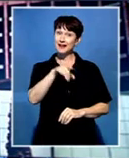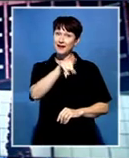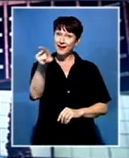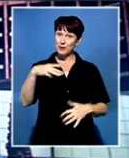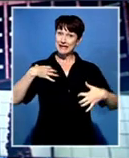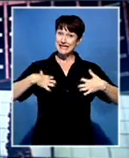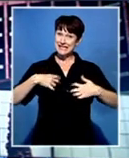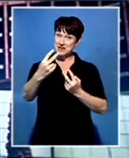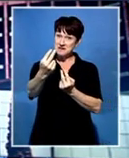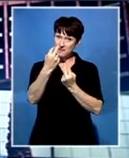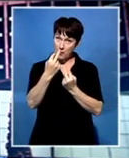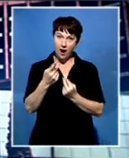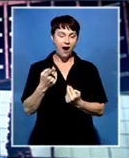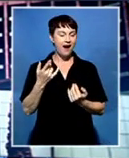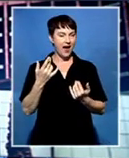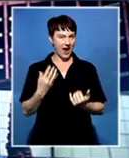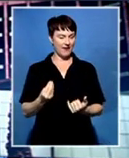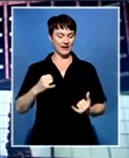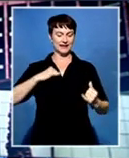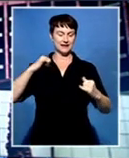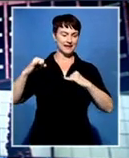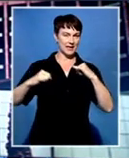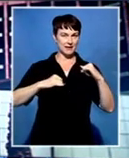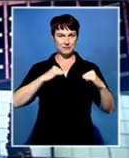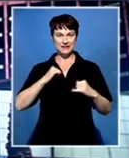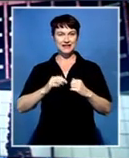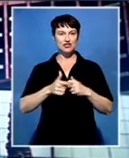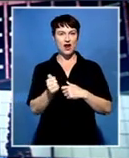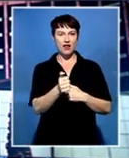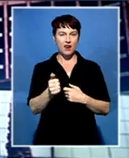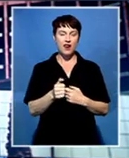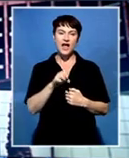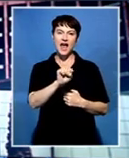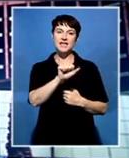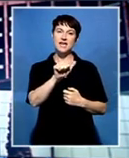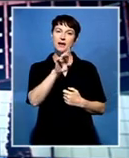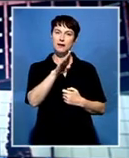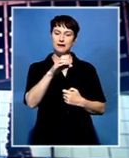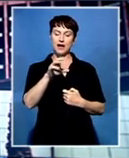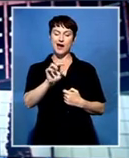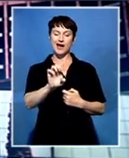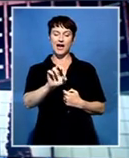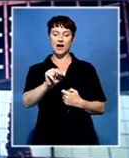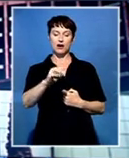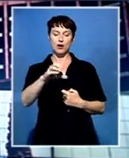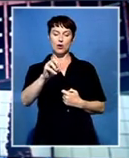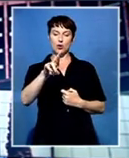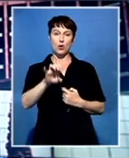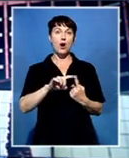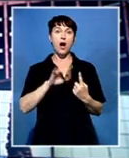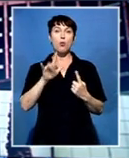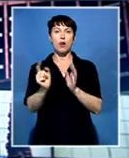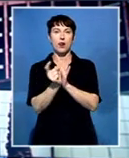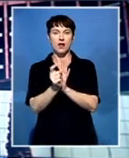As its long-awaited entertainment channel is hitting the screens, SABC Encore launches on DSTV Channel